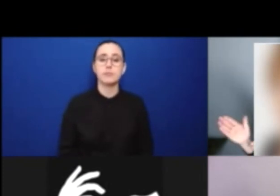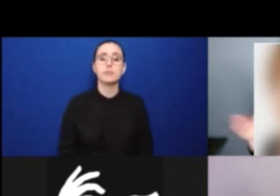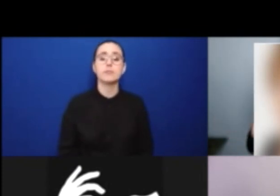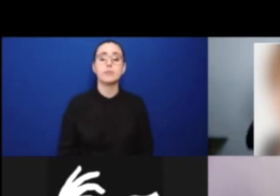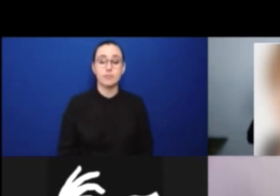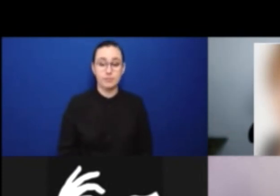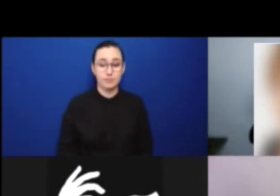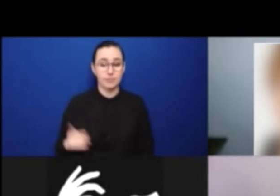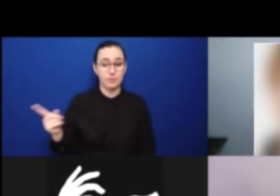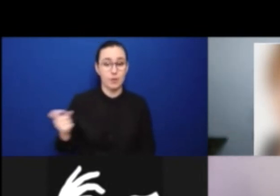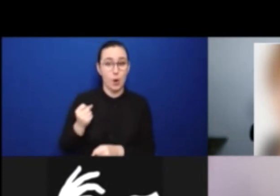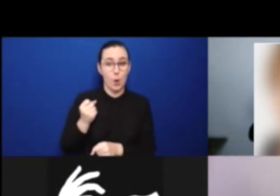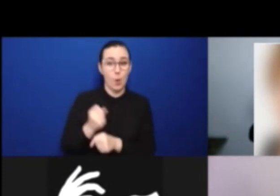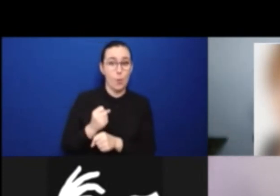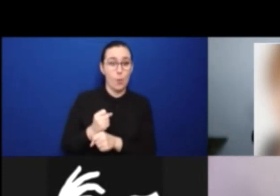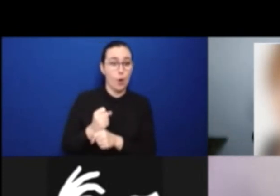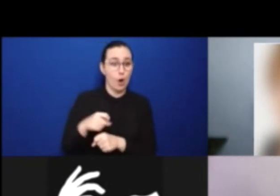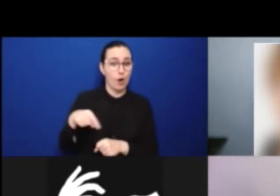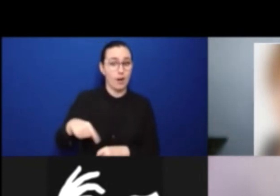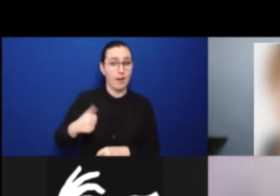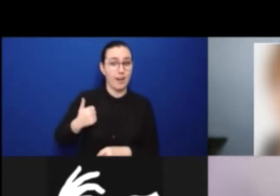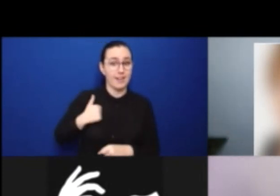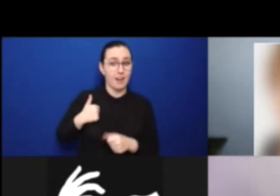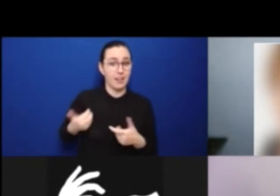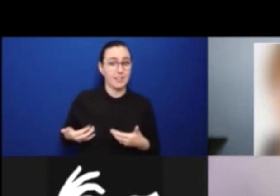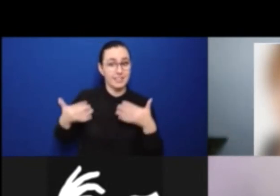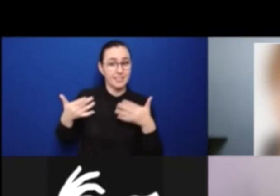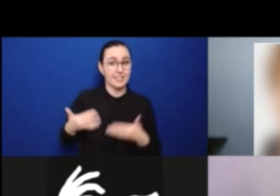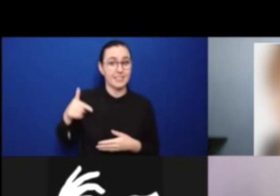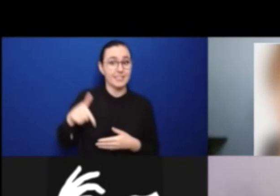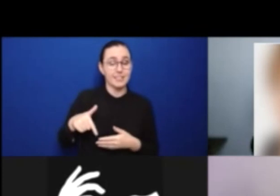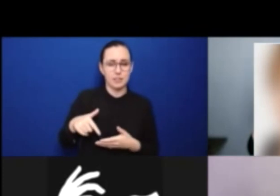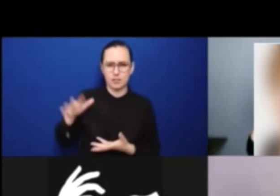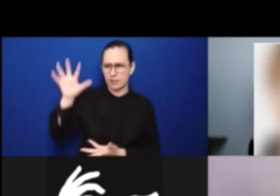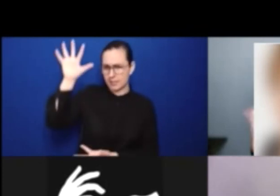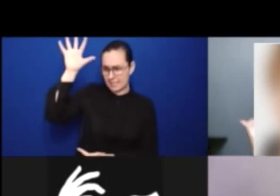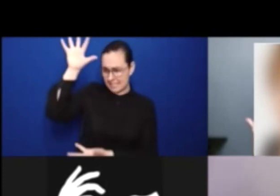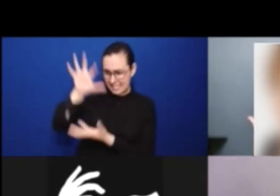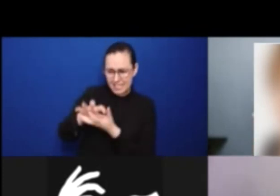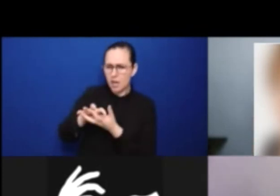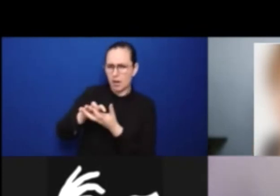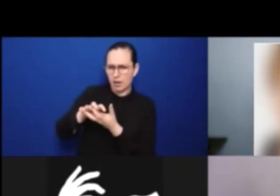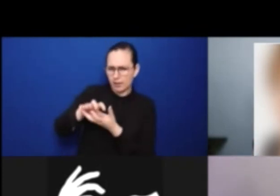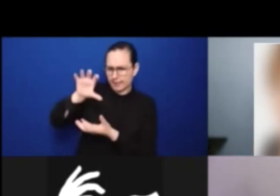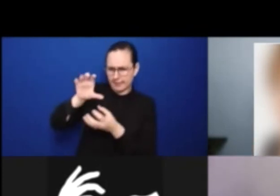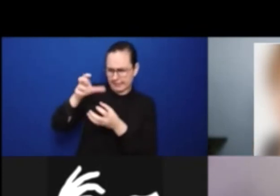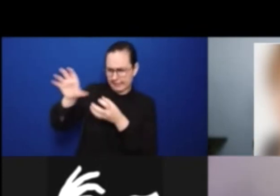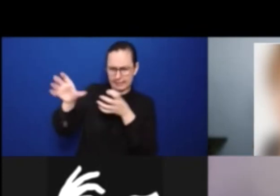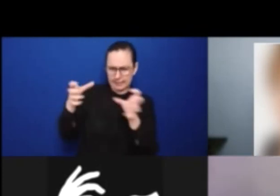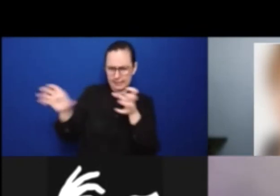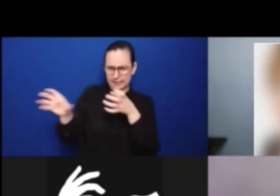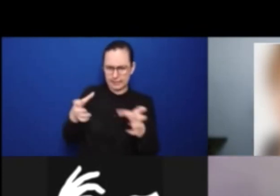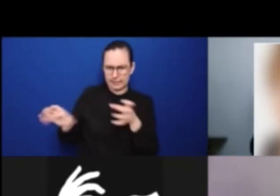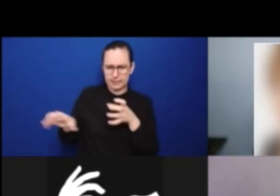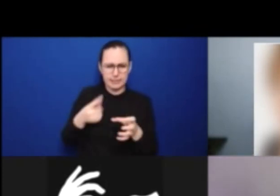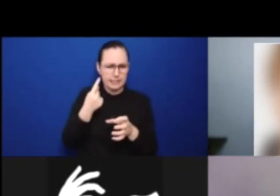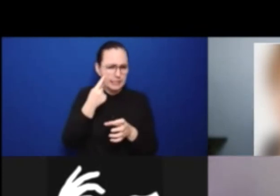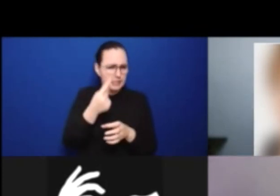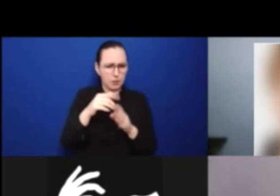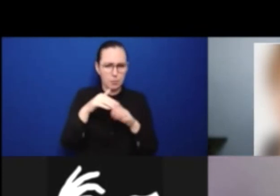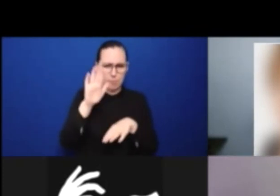with disabilities with an emphasis on better data for better decision-making. So thank you, Huban, for making